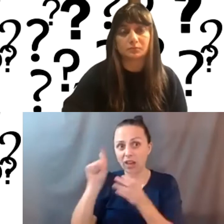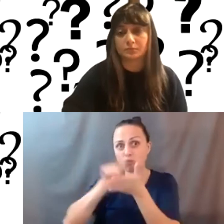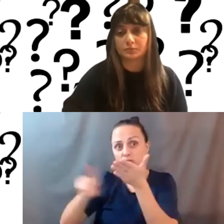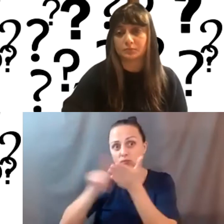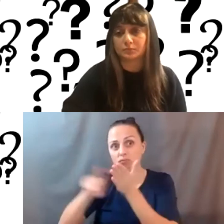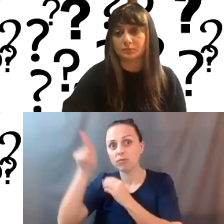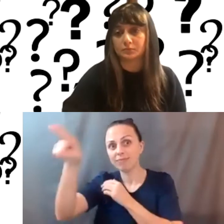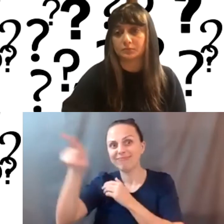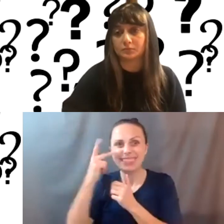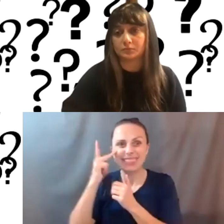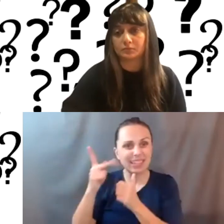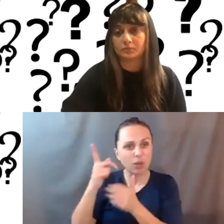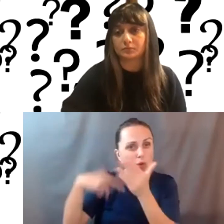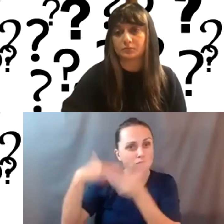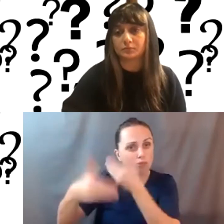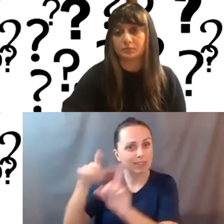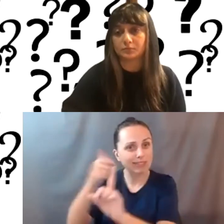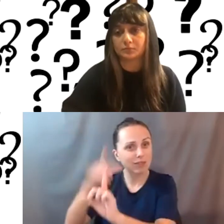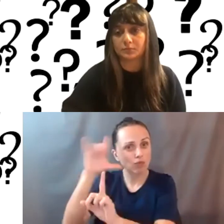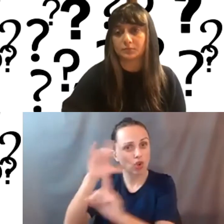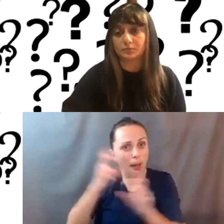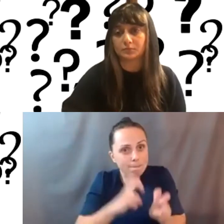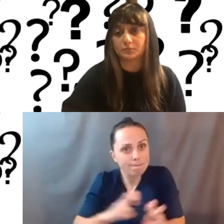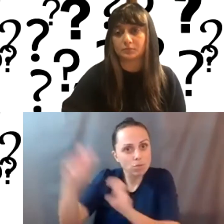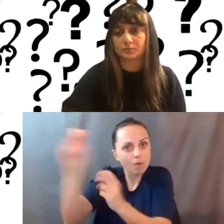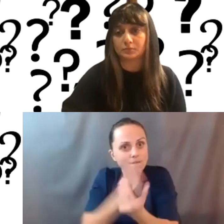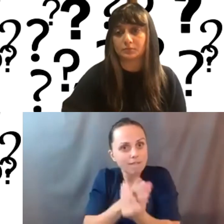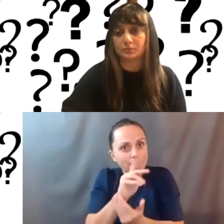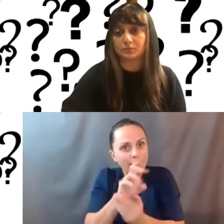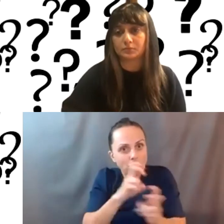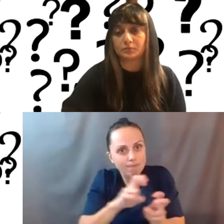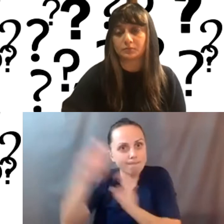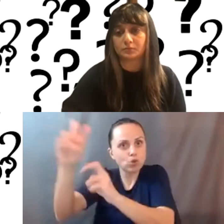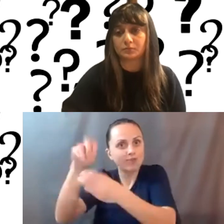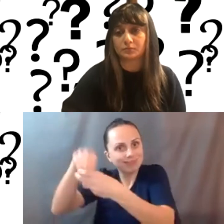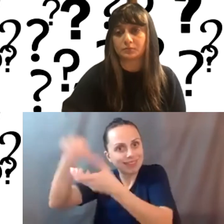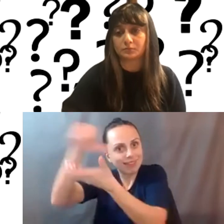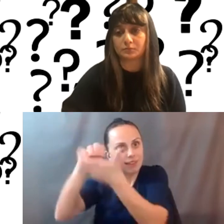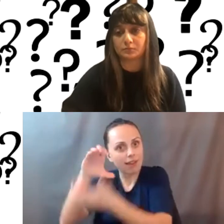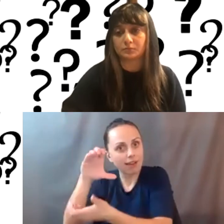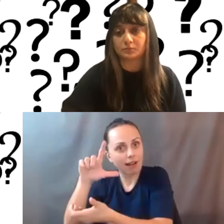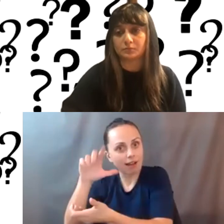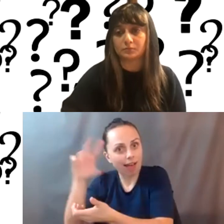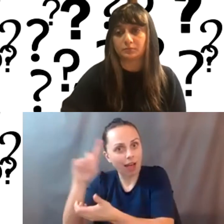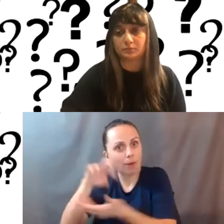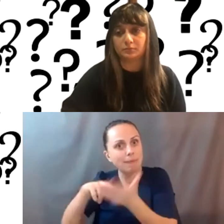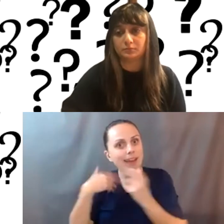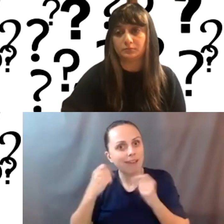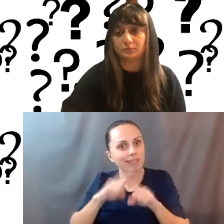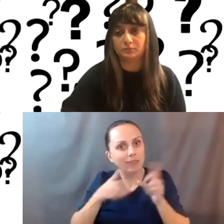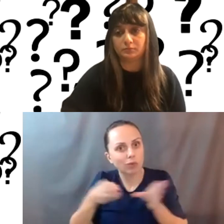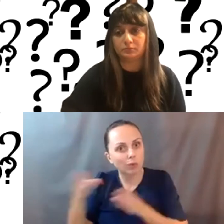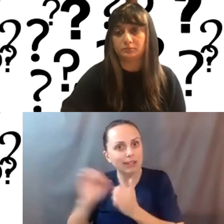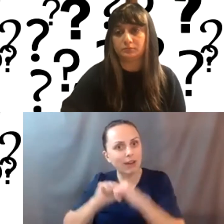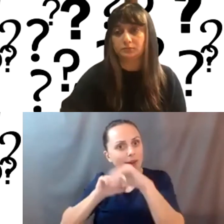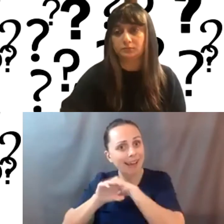seeing what the process would be just to move your FileMaker, um, to the cloud so that you could have multiple access. If it's just for,